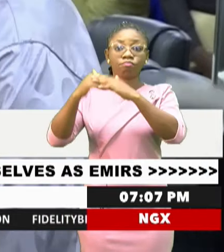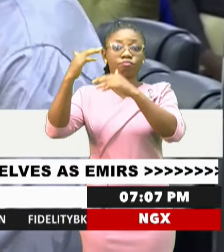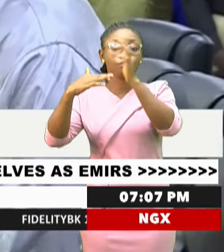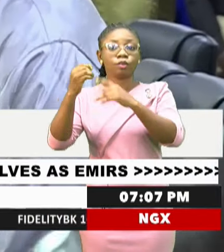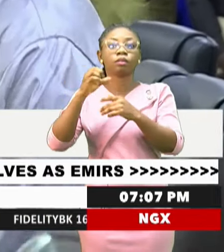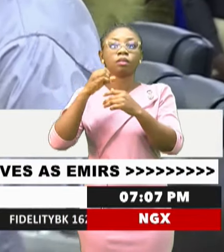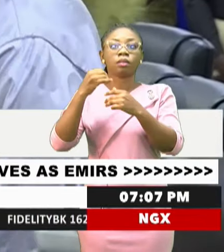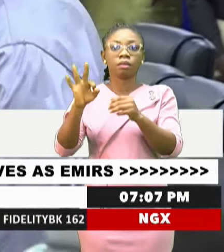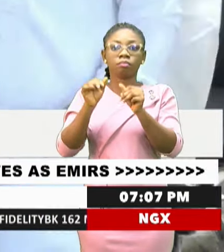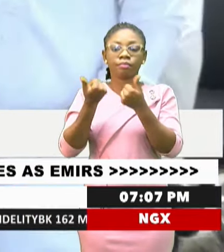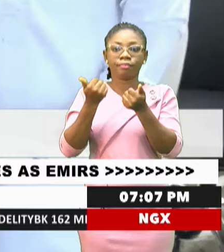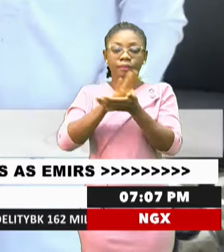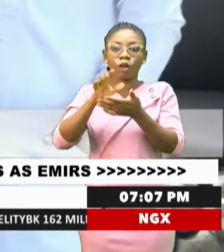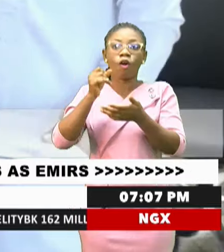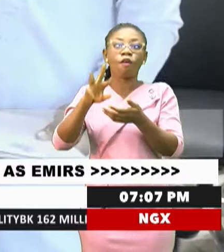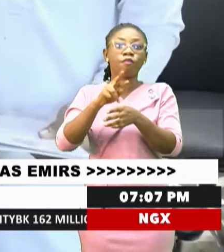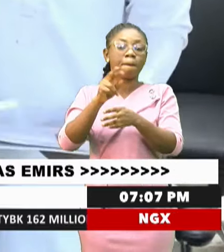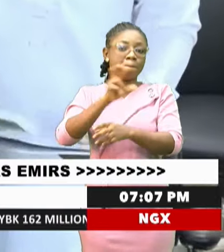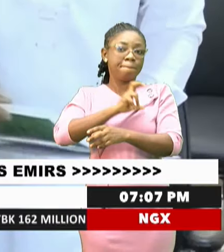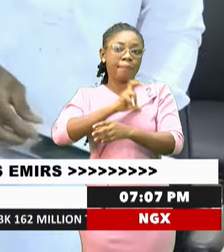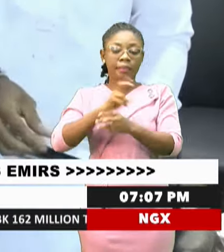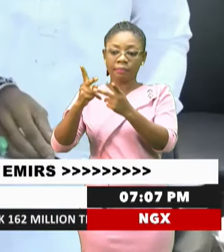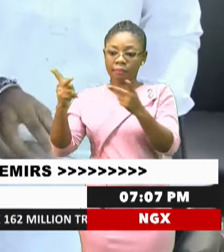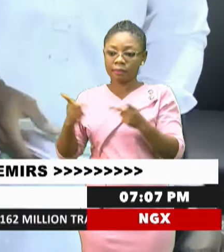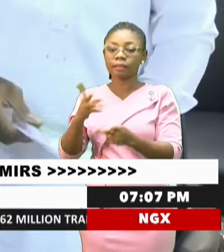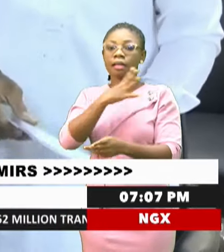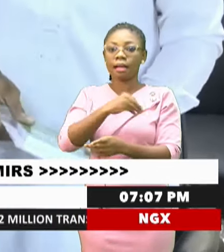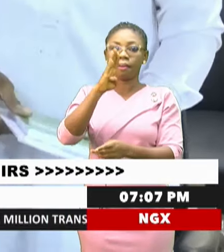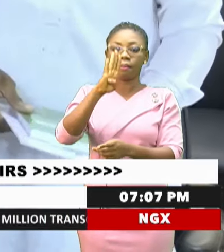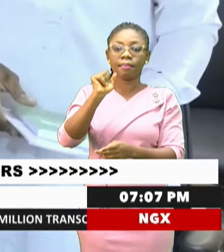of police stations, barracks and other infrastructure.